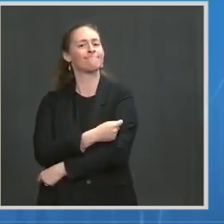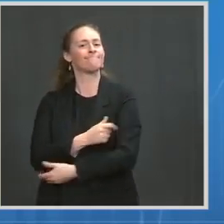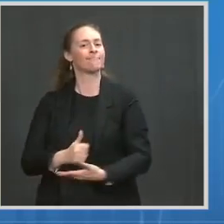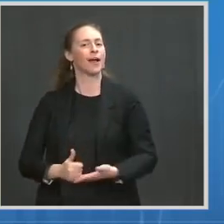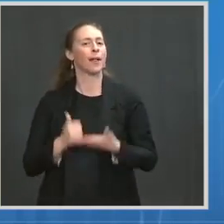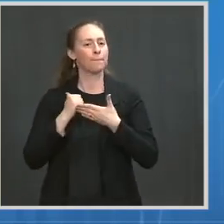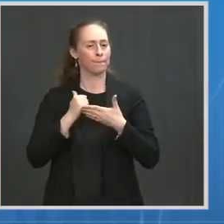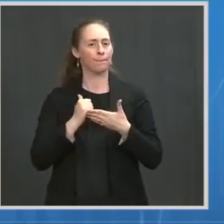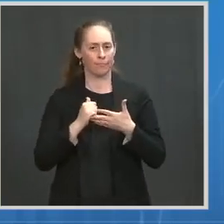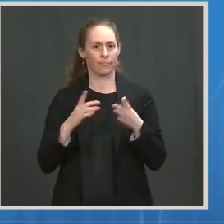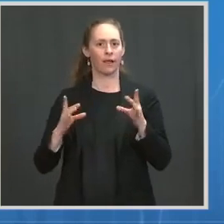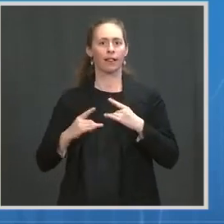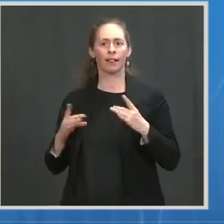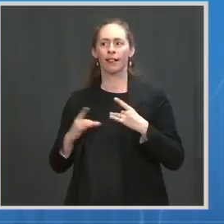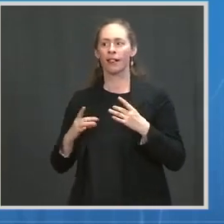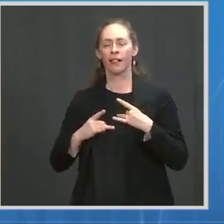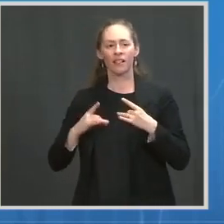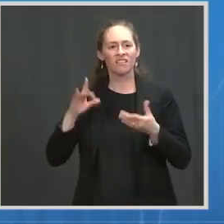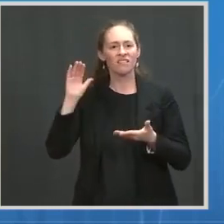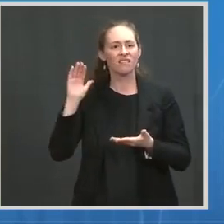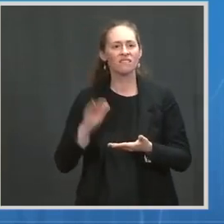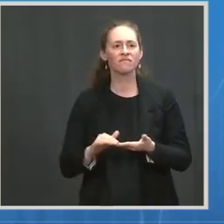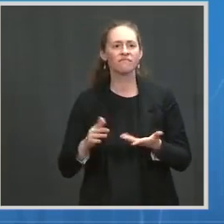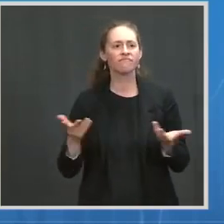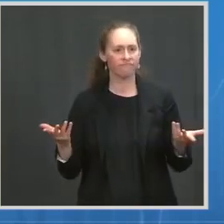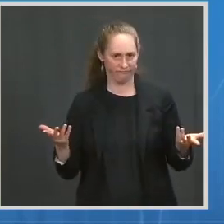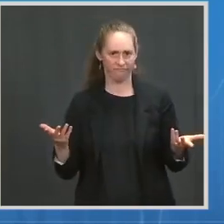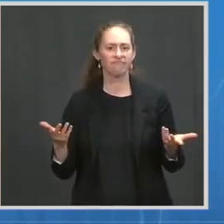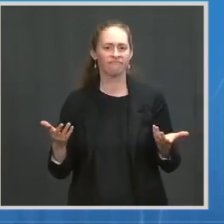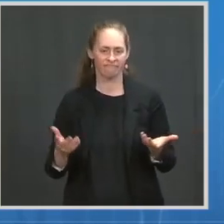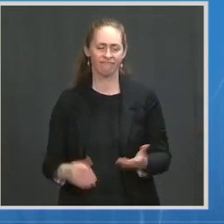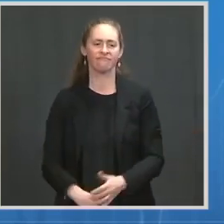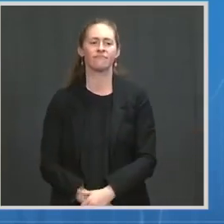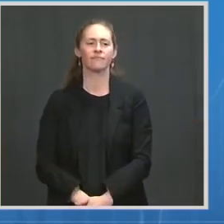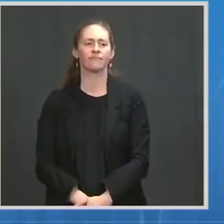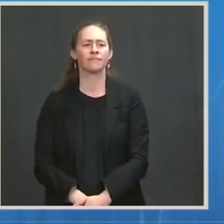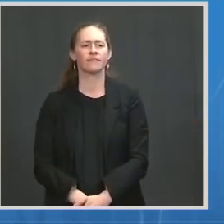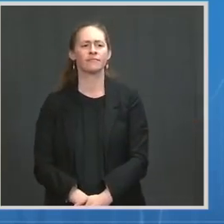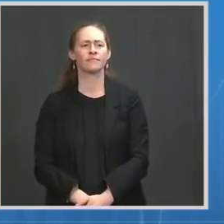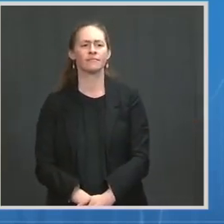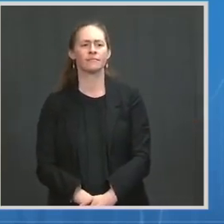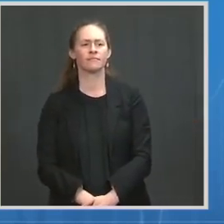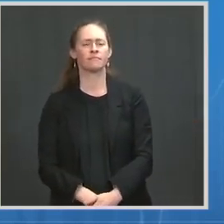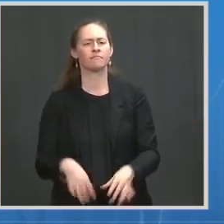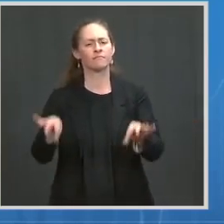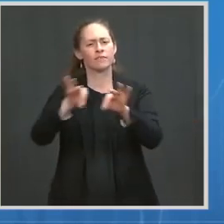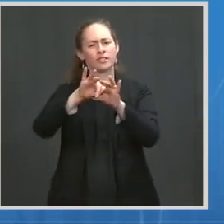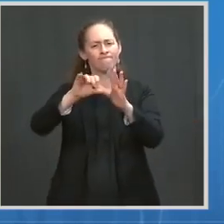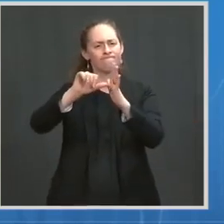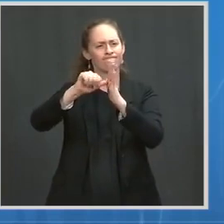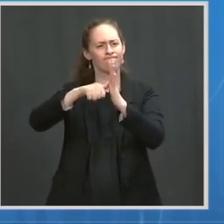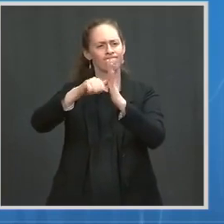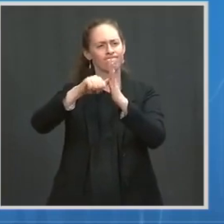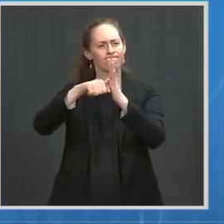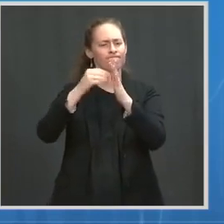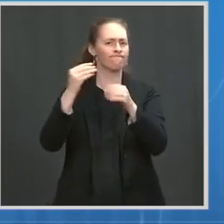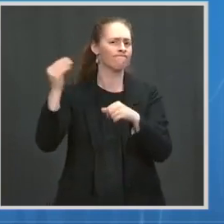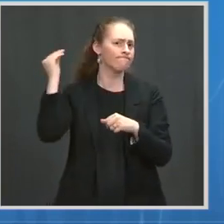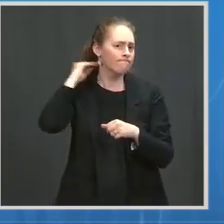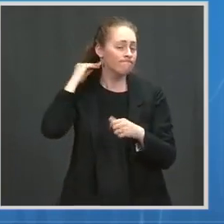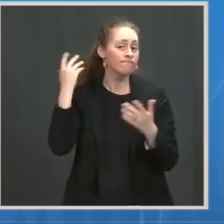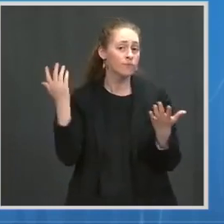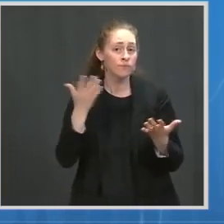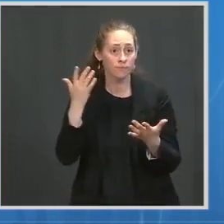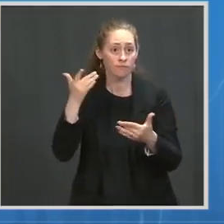across the country are going down. Here are the important points to remember going into Memorial Day weekend. If you are